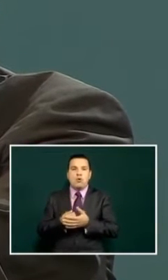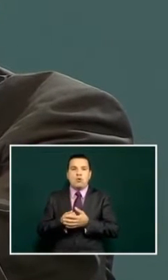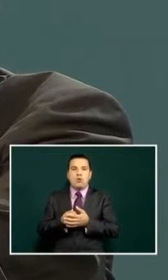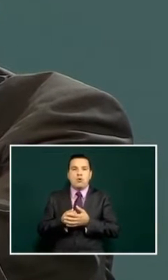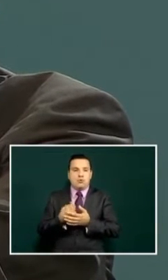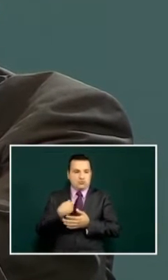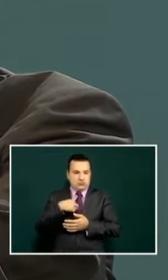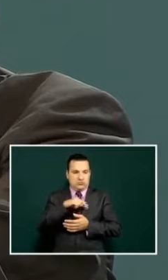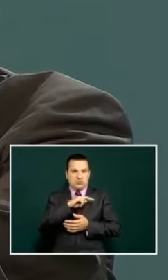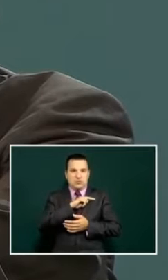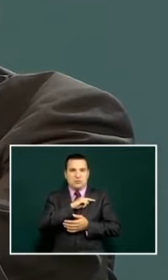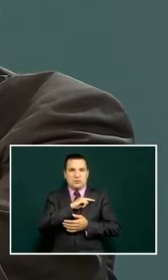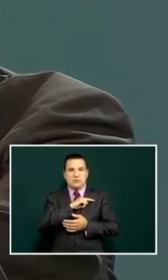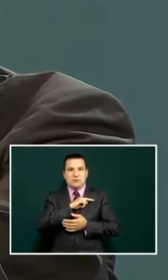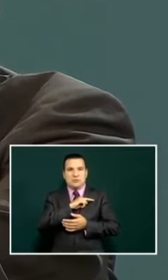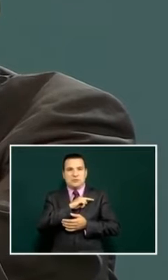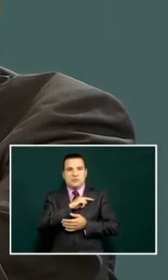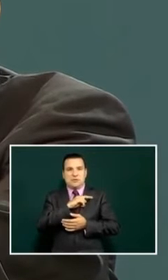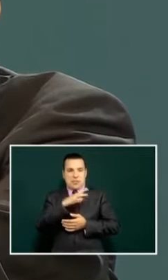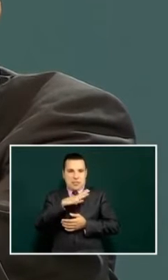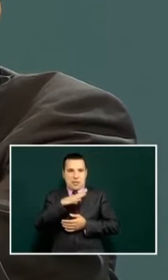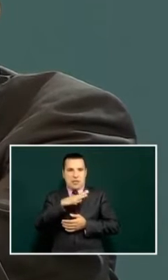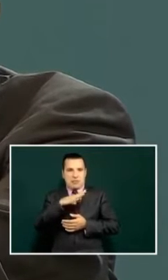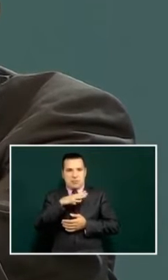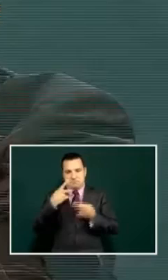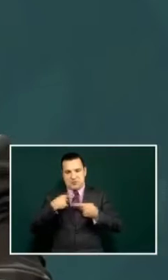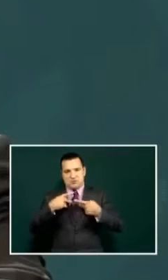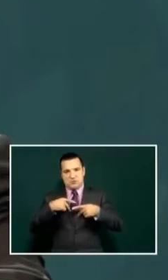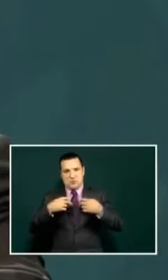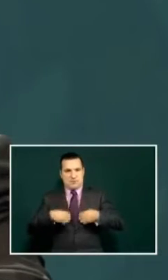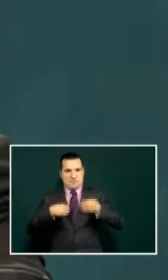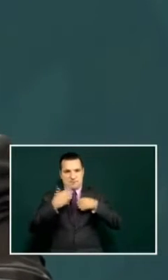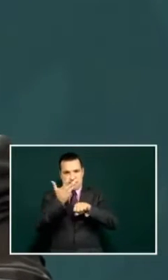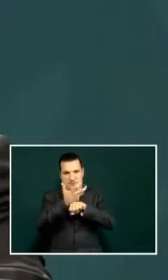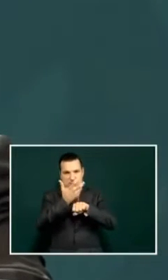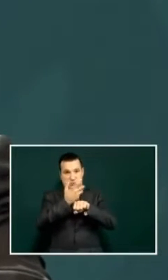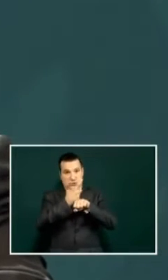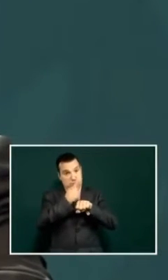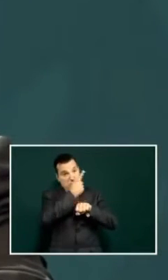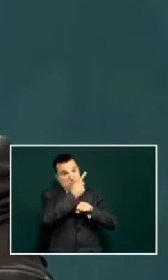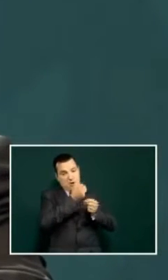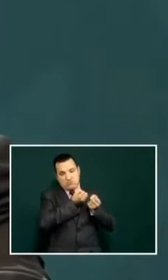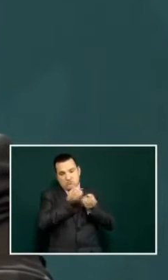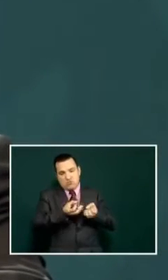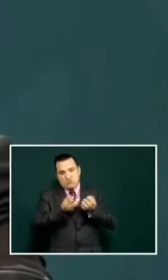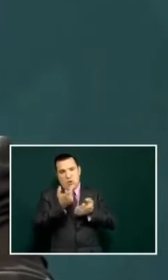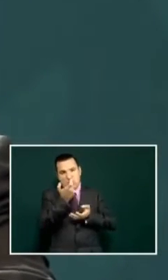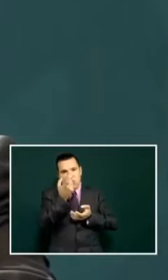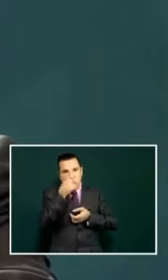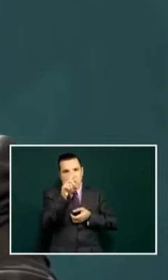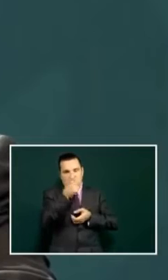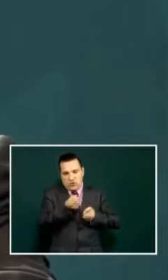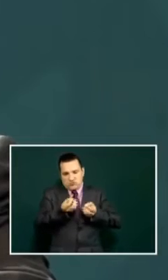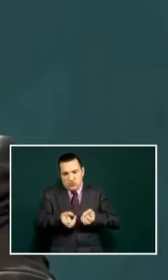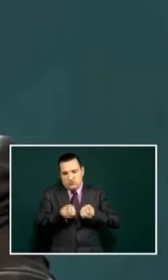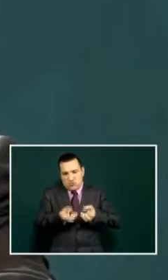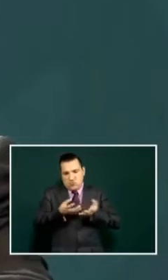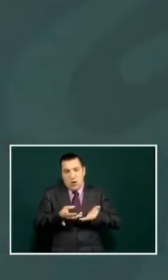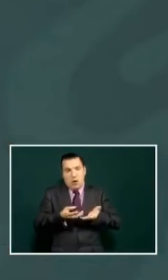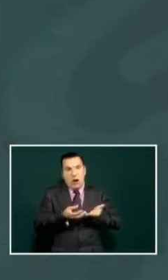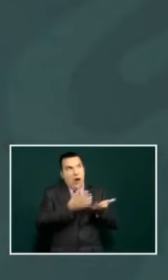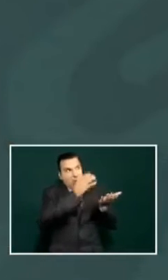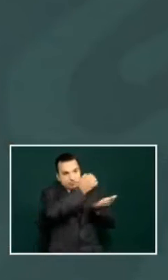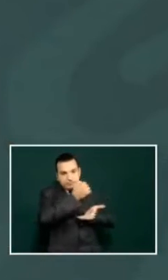of our countrymen migrants and that's why we need to support them and protect them